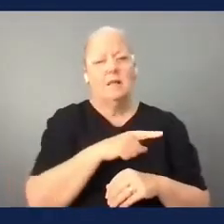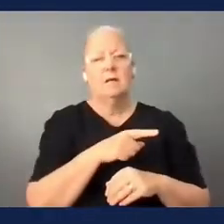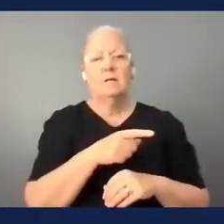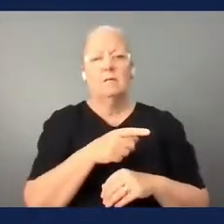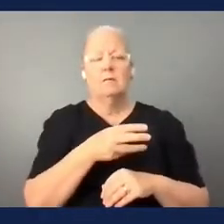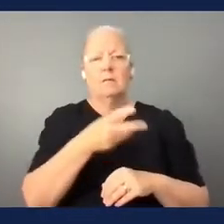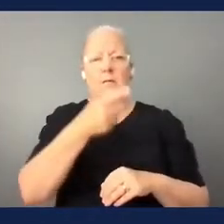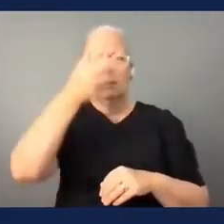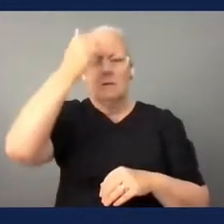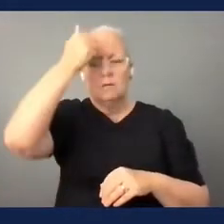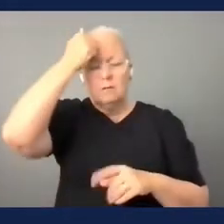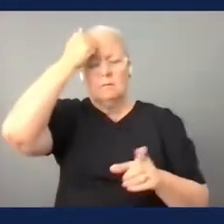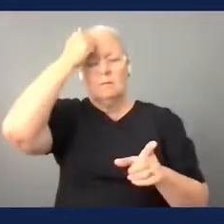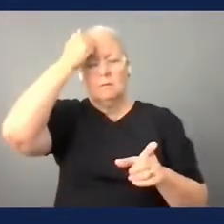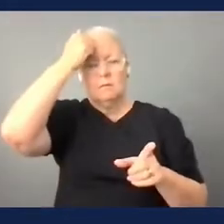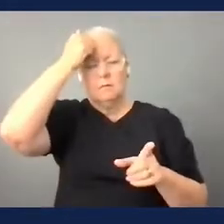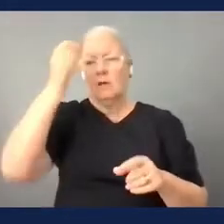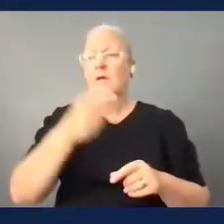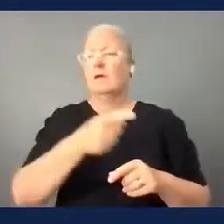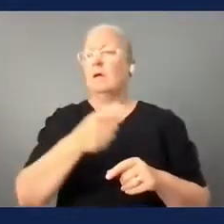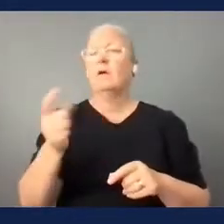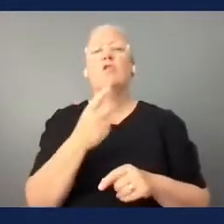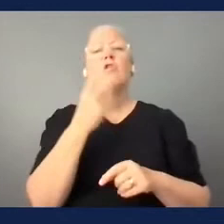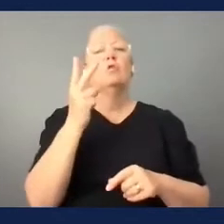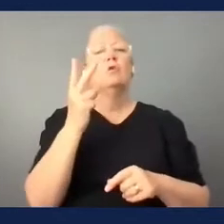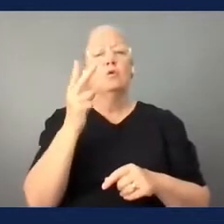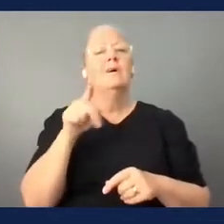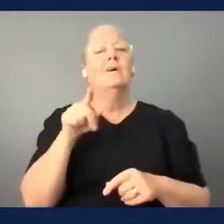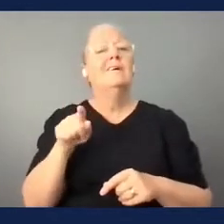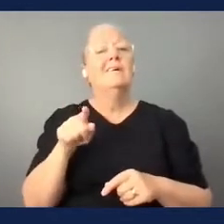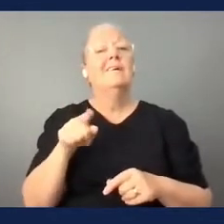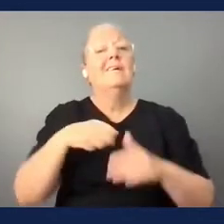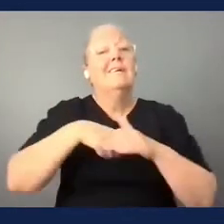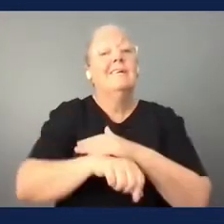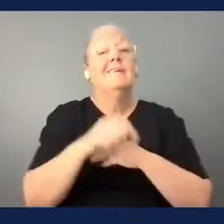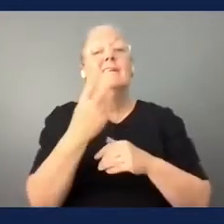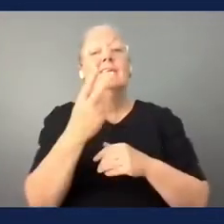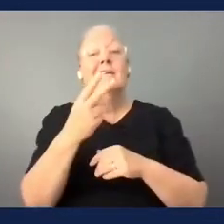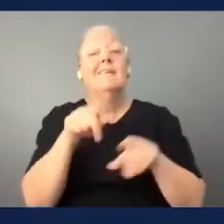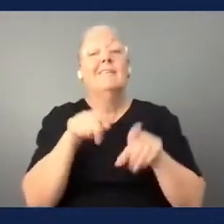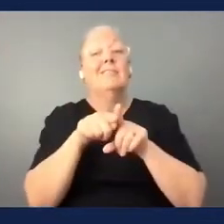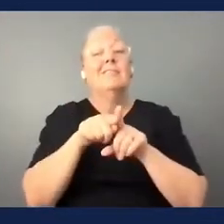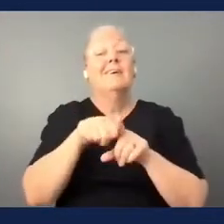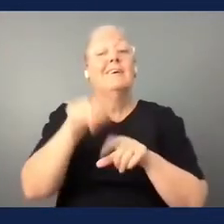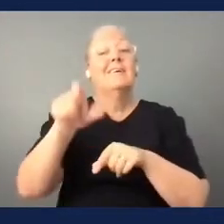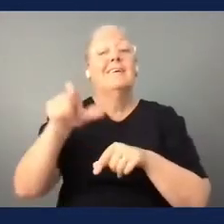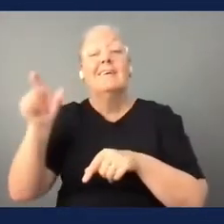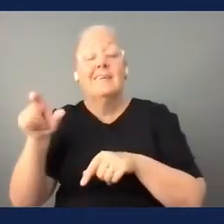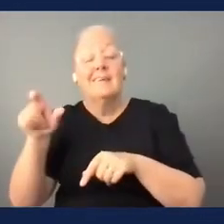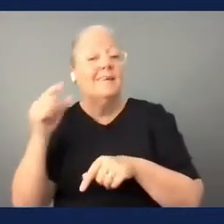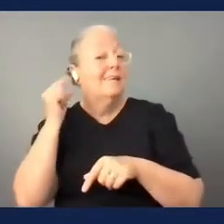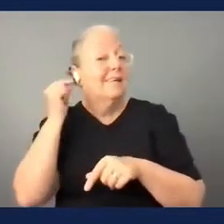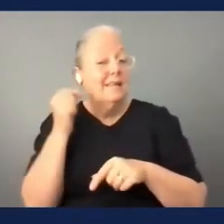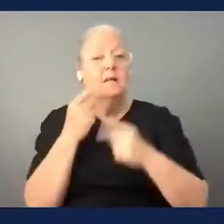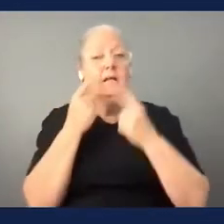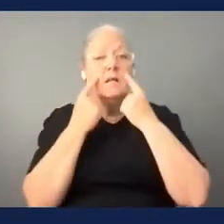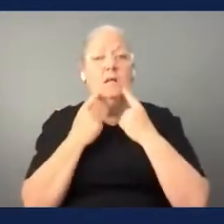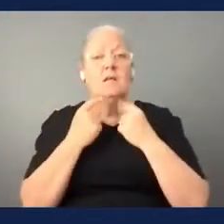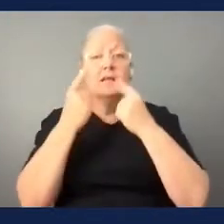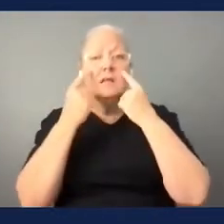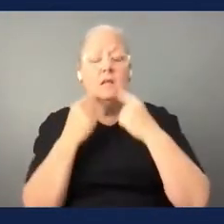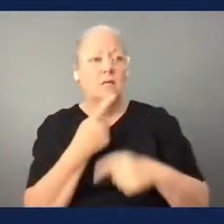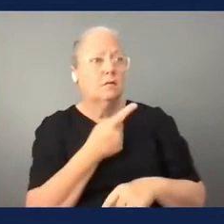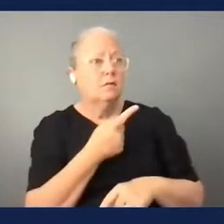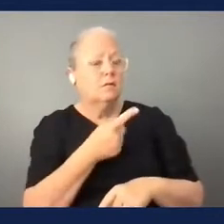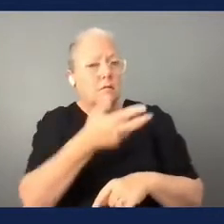okay so that's the magic of what can happen we ran a number of programs then with that club and then we uh partnered